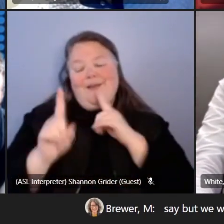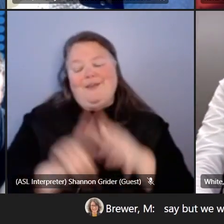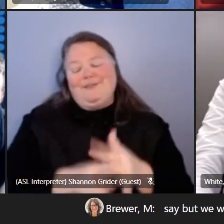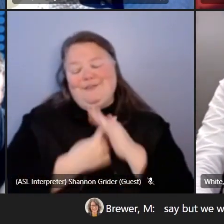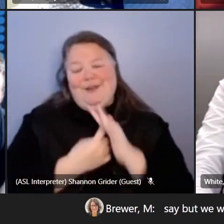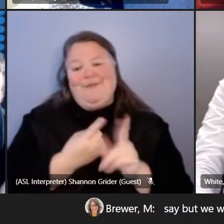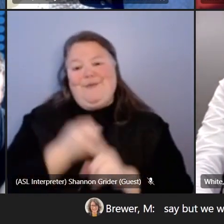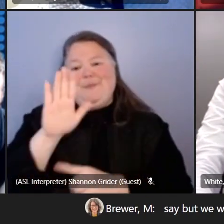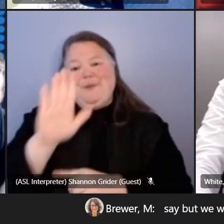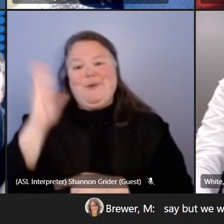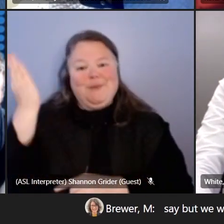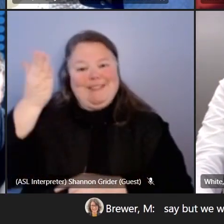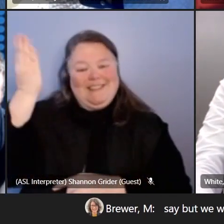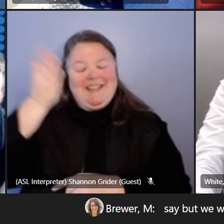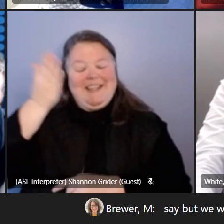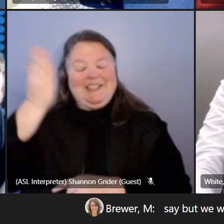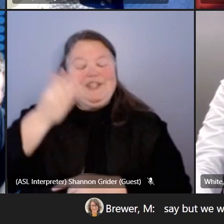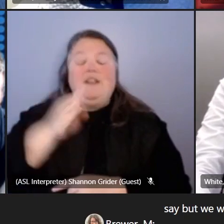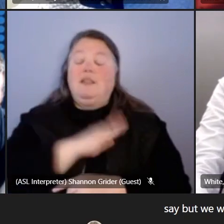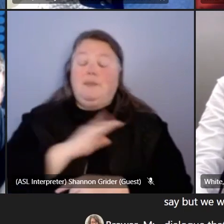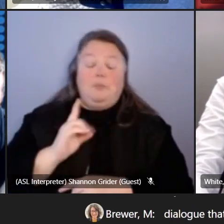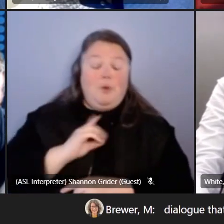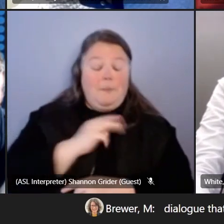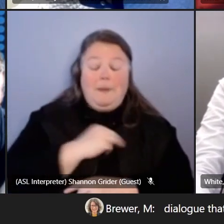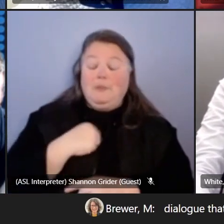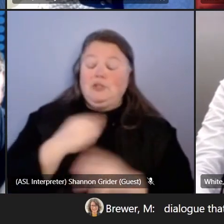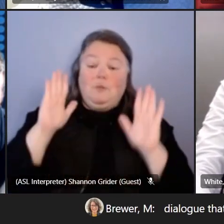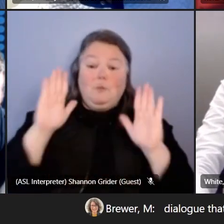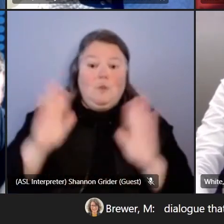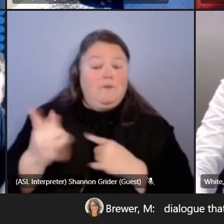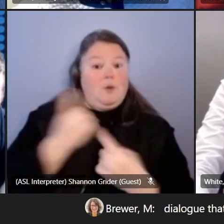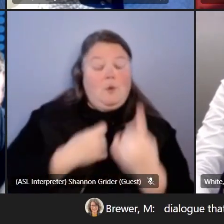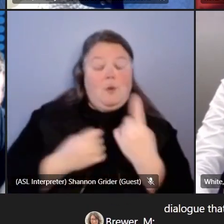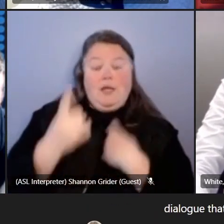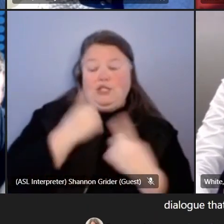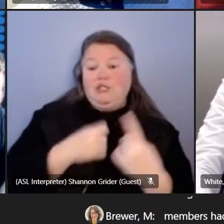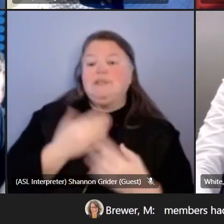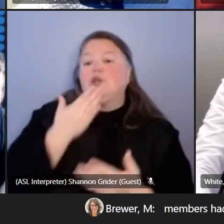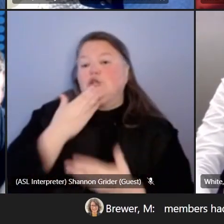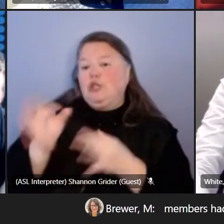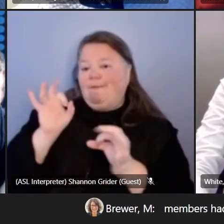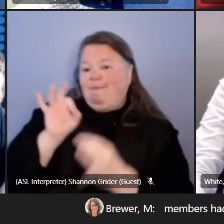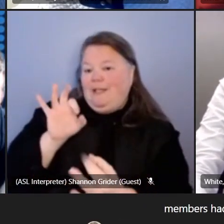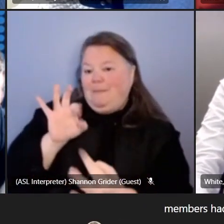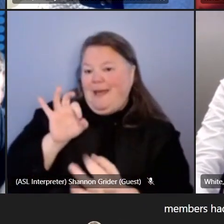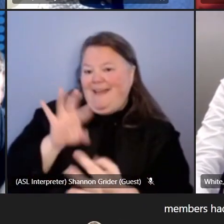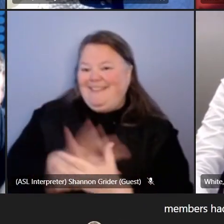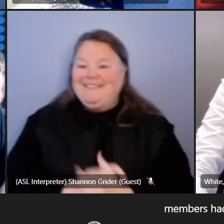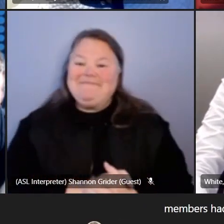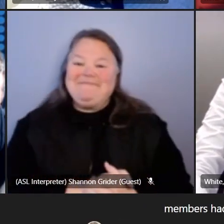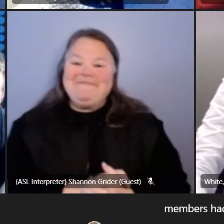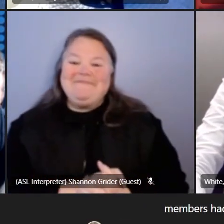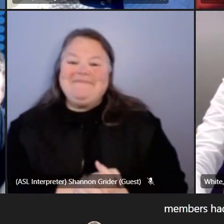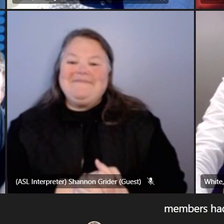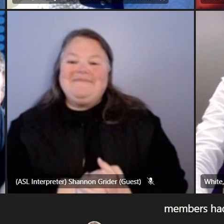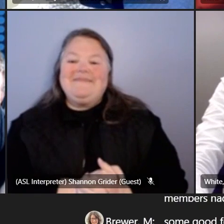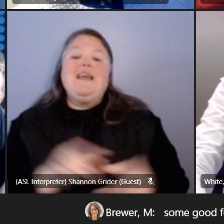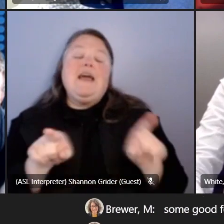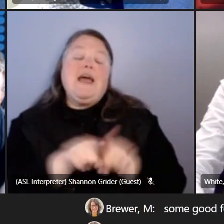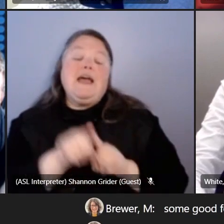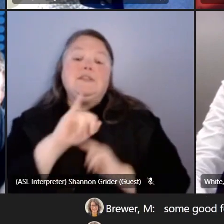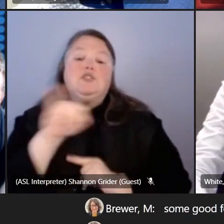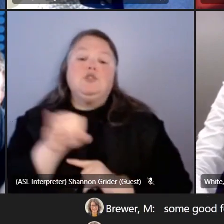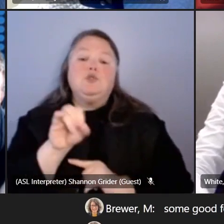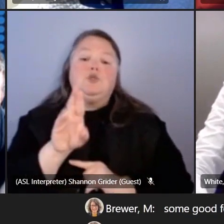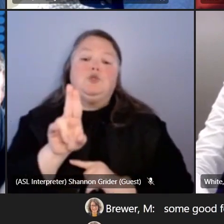about from her presentation the board members had some great questions for her and gave her some good feedback on that as Jude mentioned